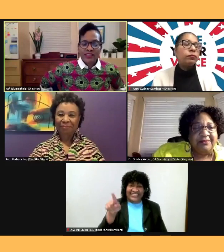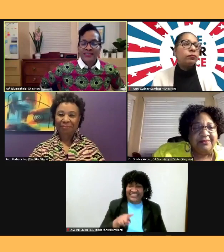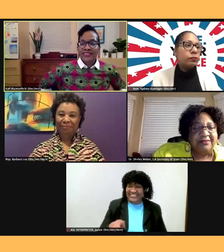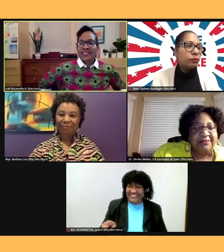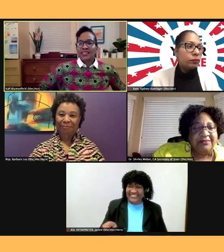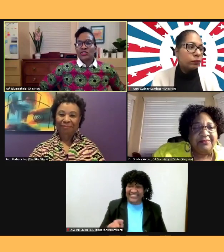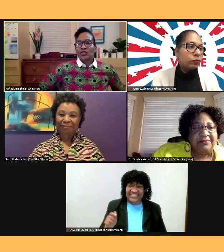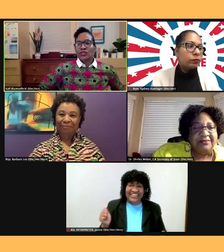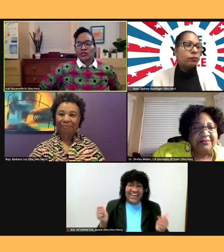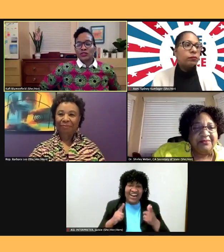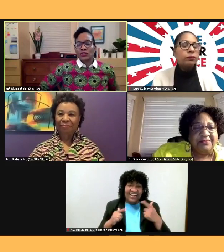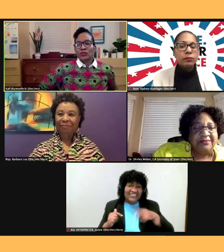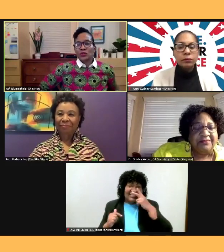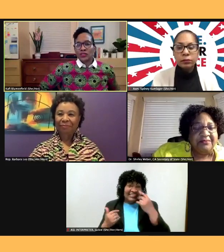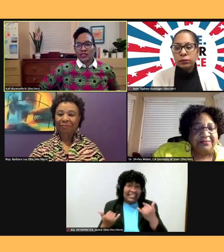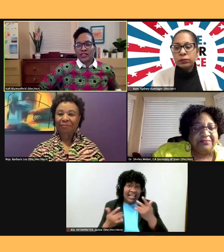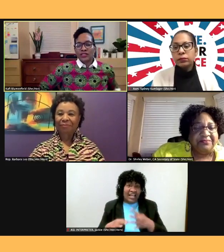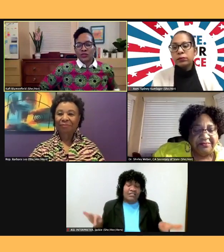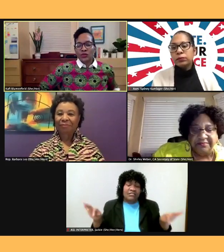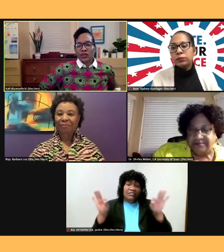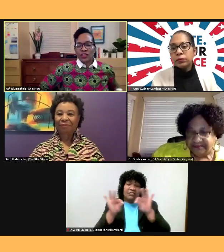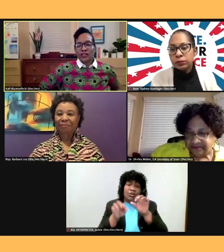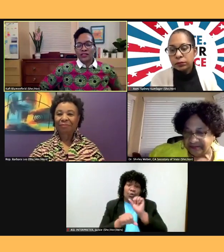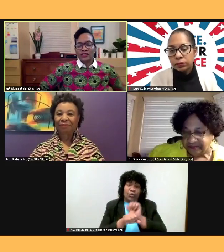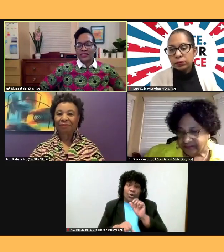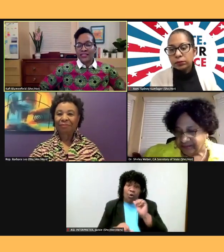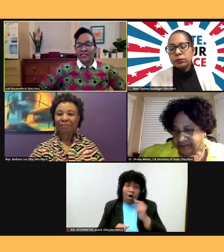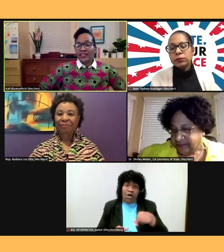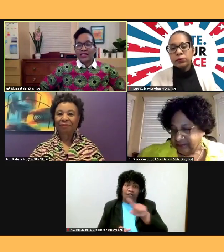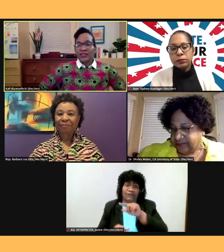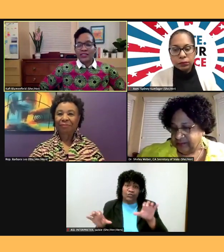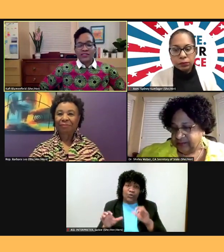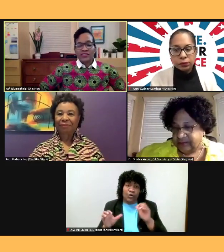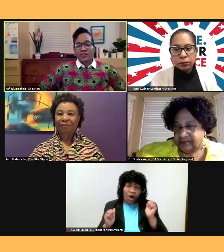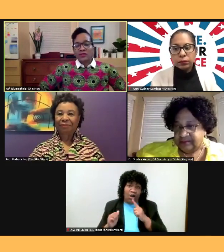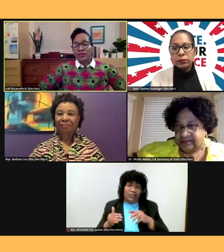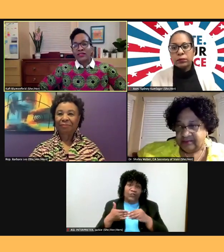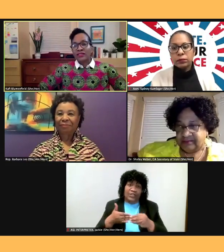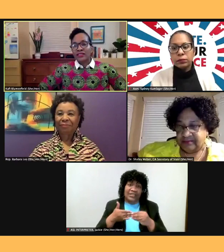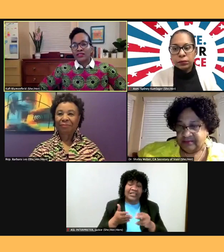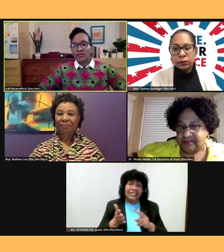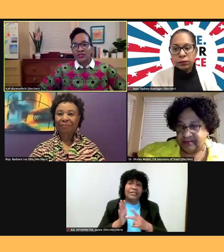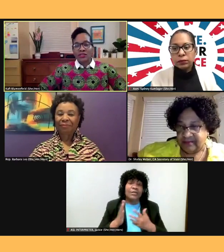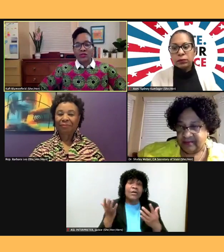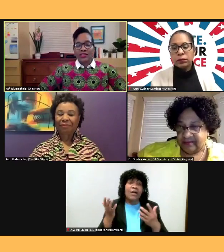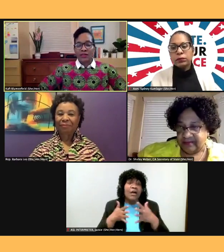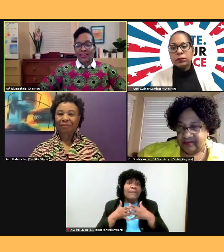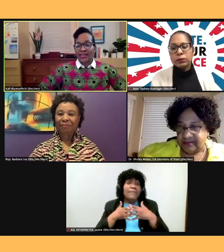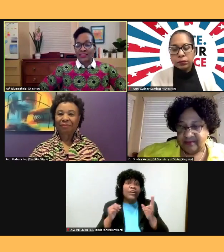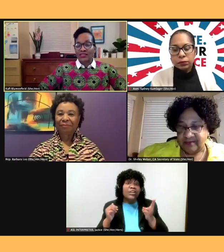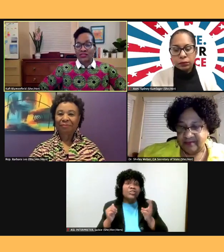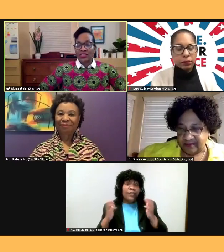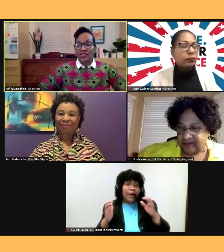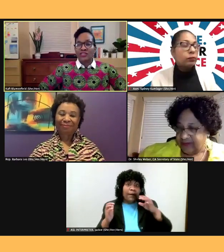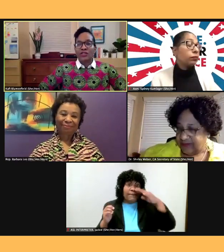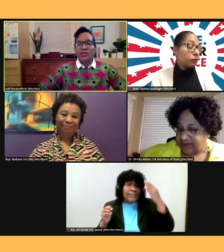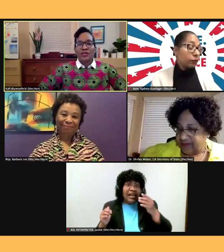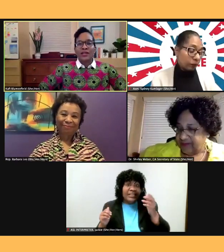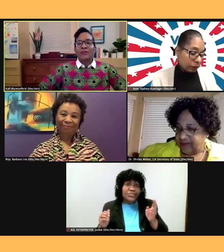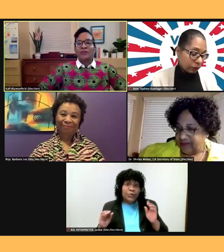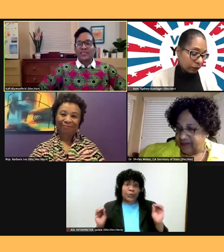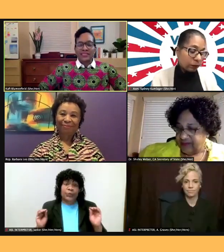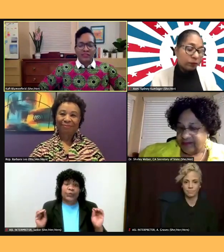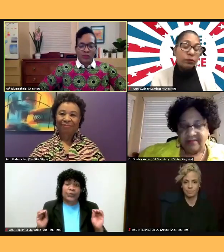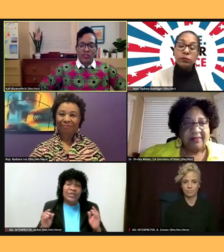critical work that you all are leading, there is no American history without Black history. So please, everyone